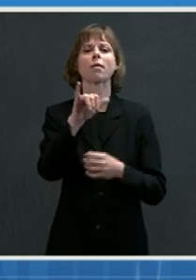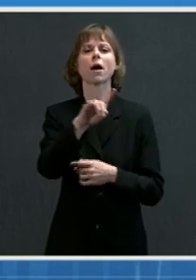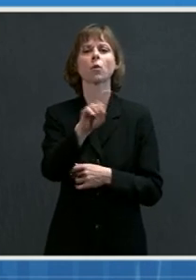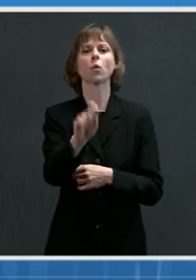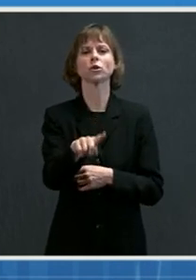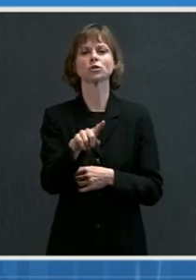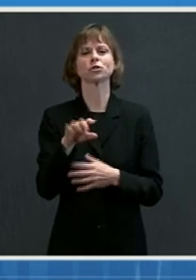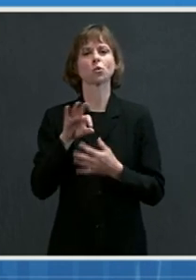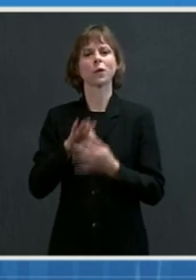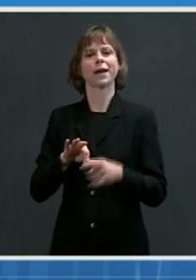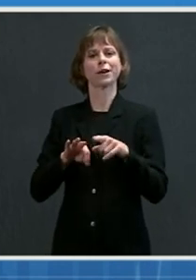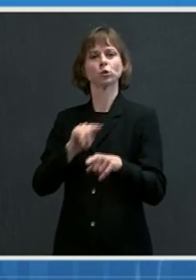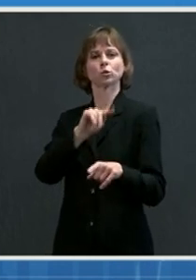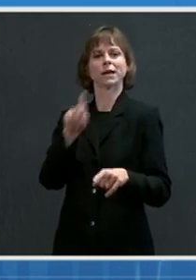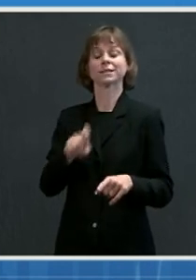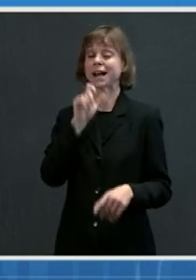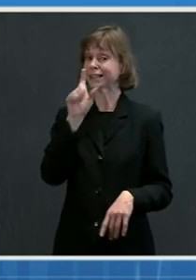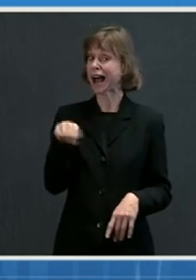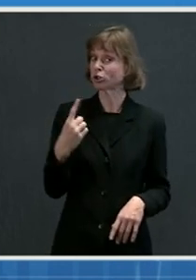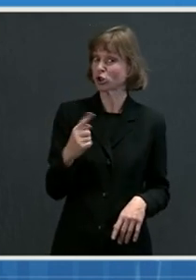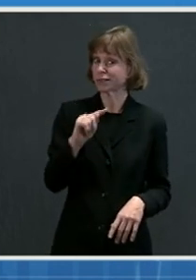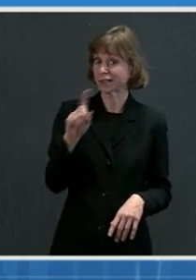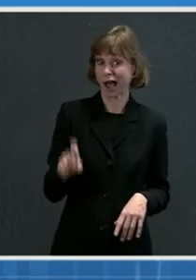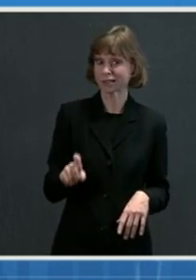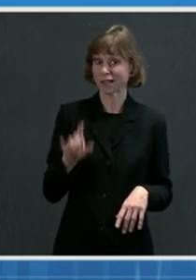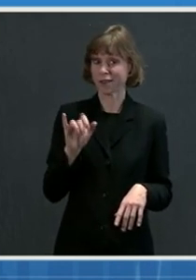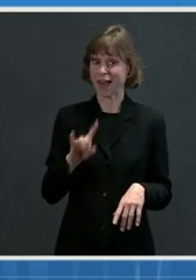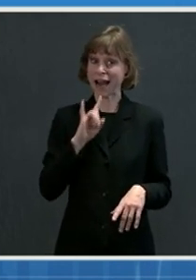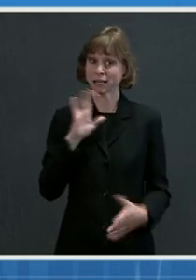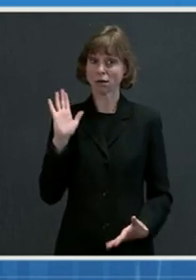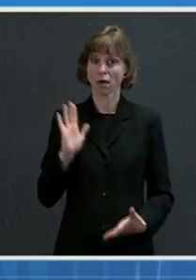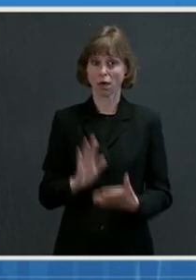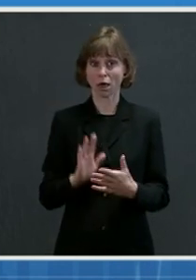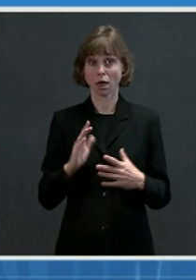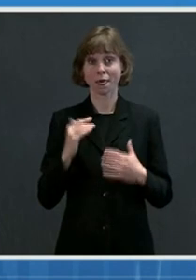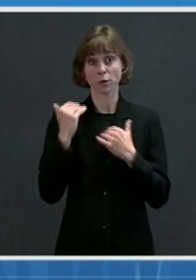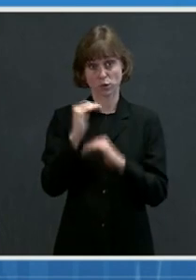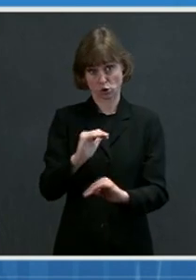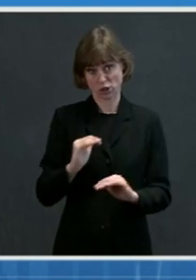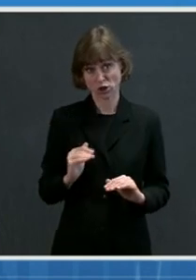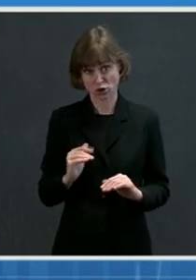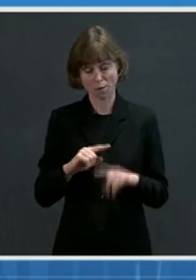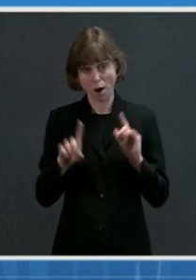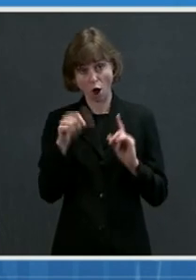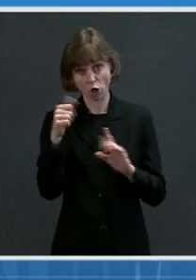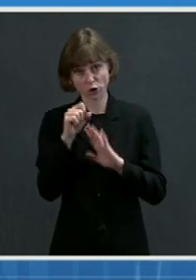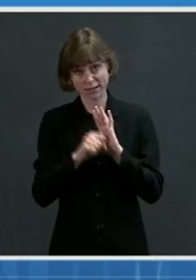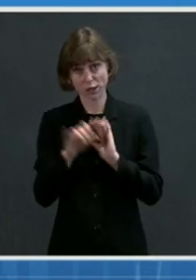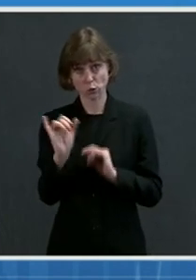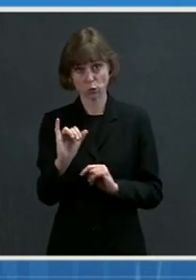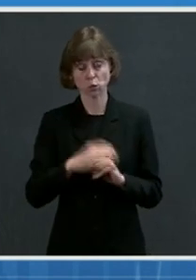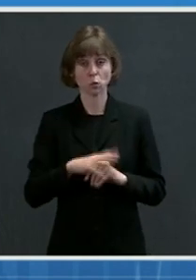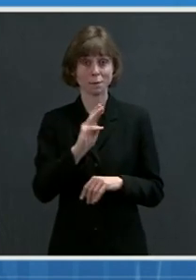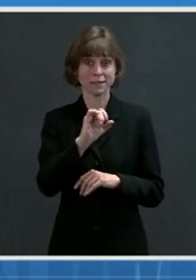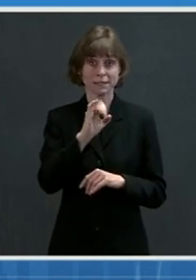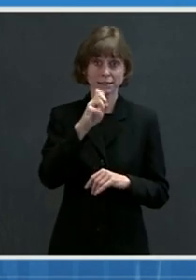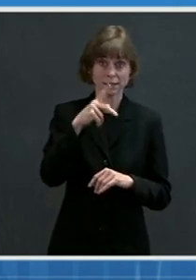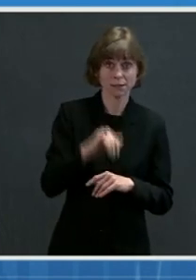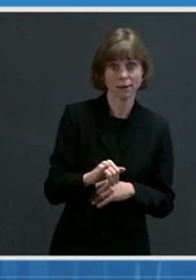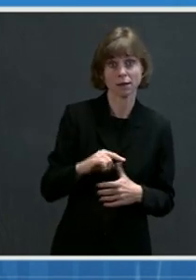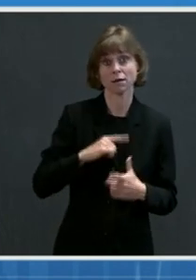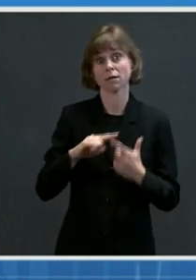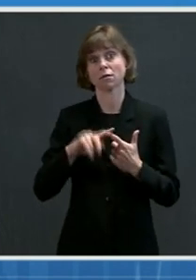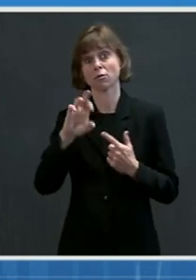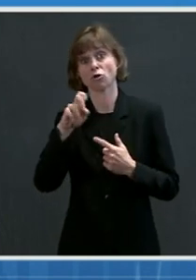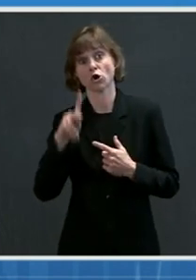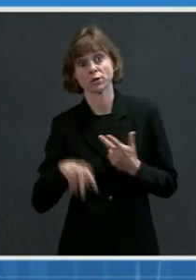Texas. It's not just Texas that is easing restrictions. It's also other states like Mississippi, Arkansas,